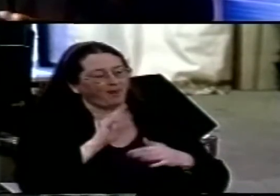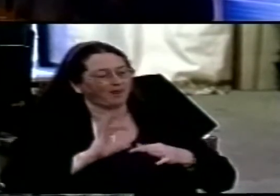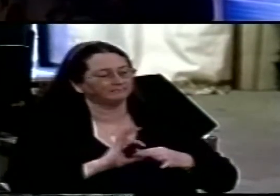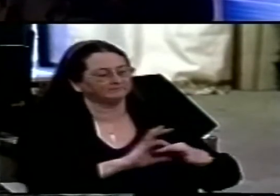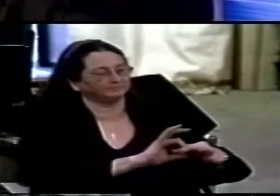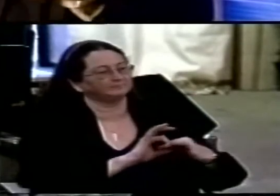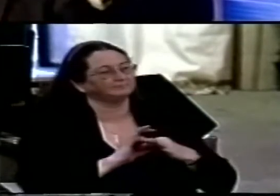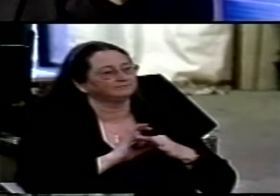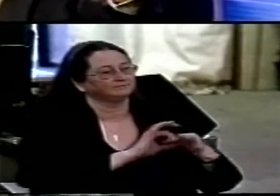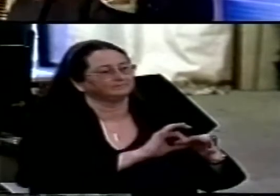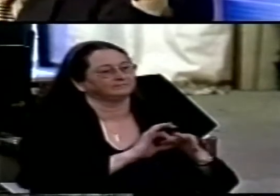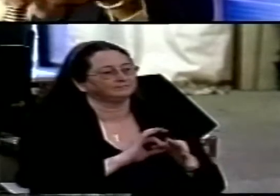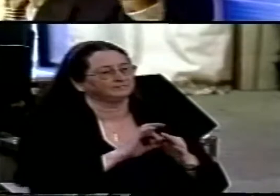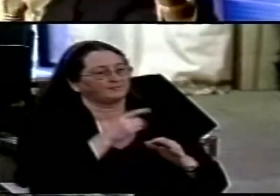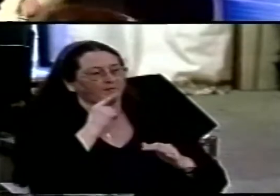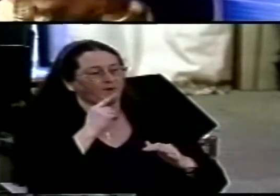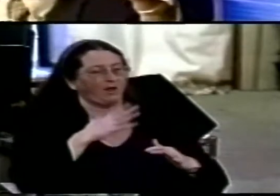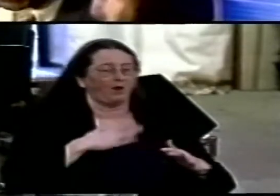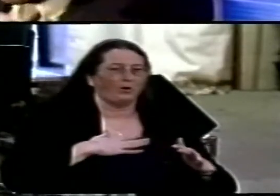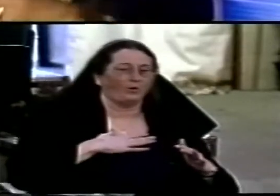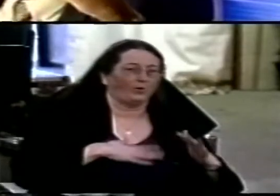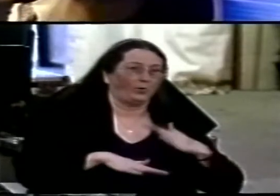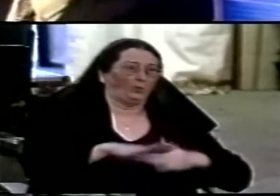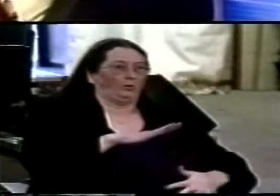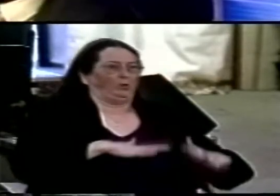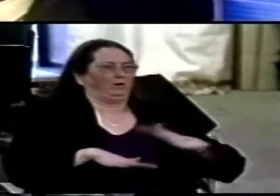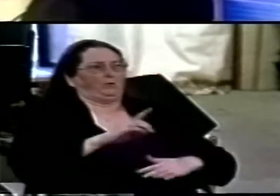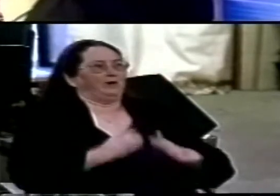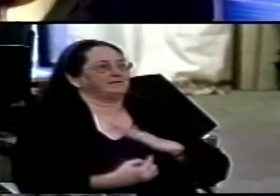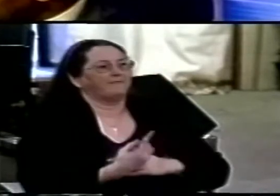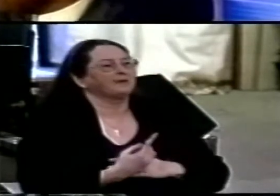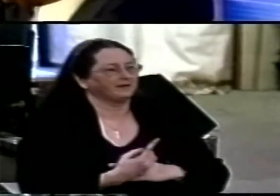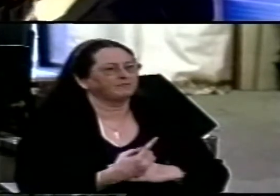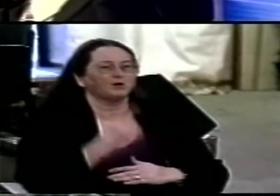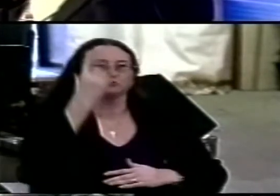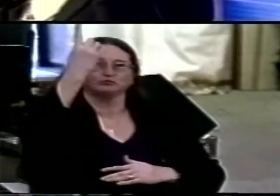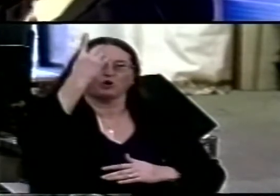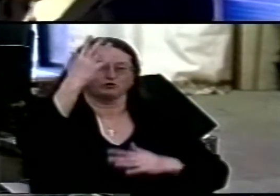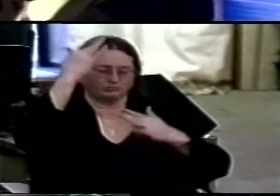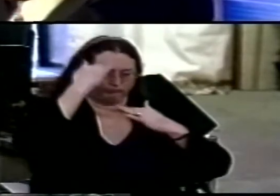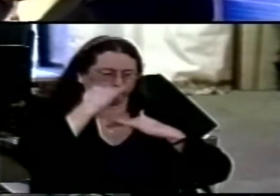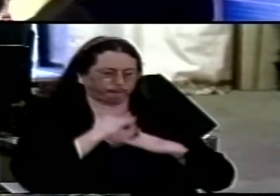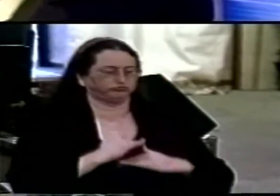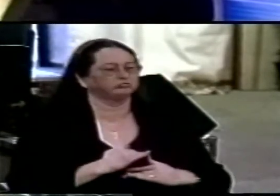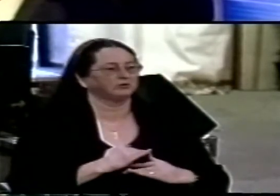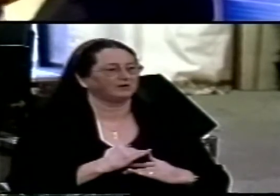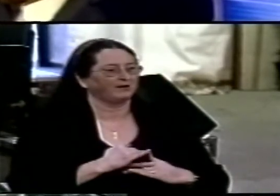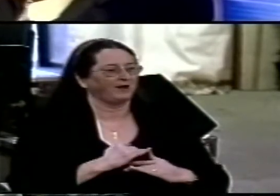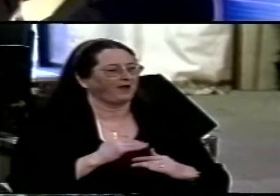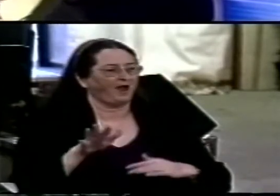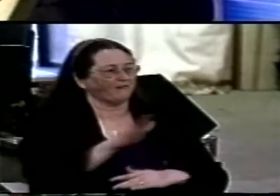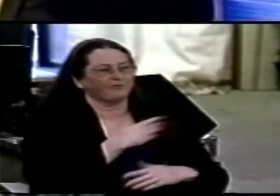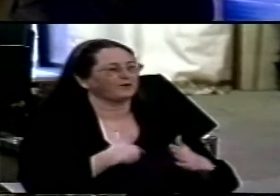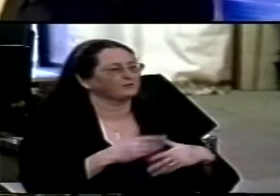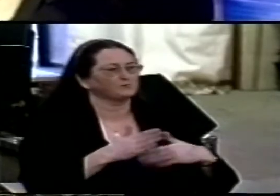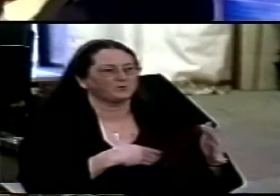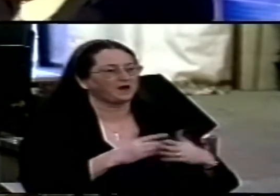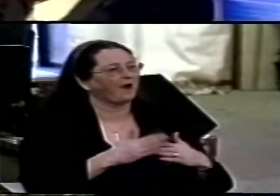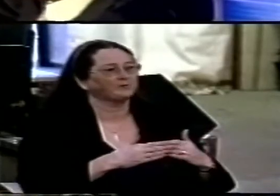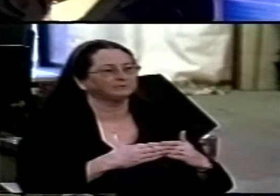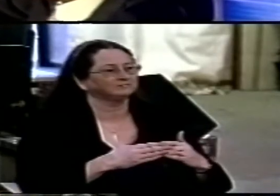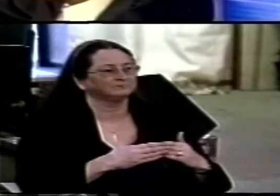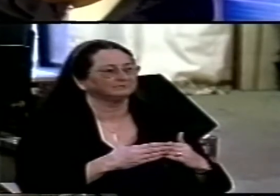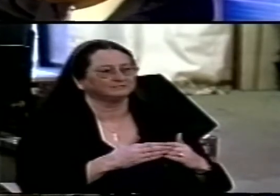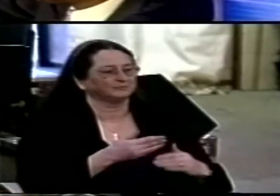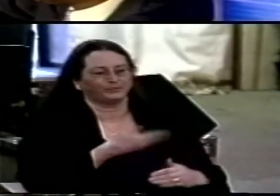had a fuss and bother something about the numinous fact of God's presence just suddenly made it seem like nothing it just paled into